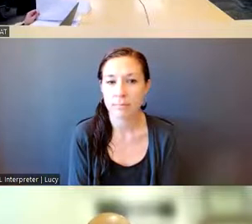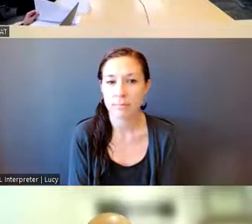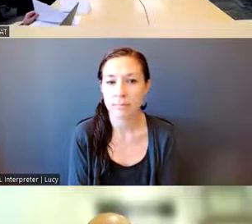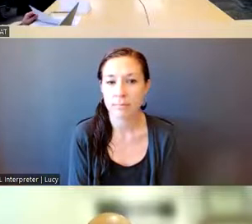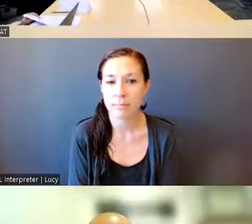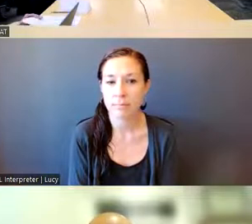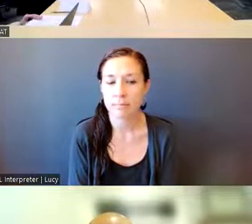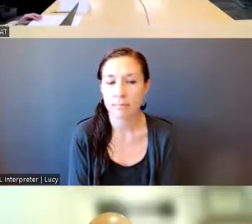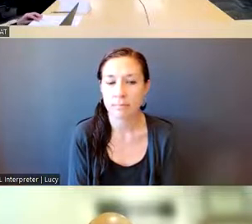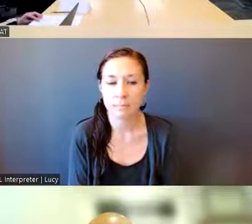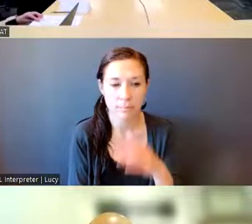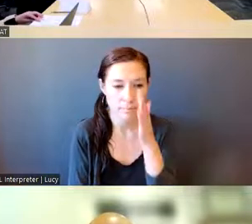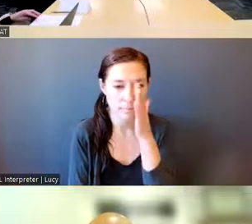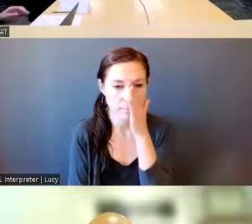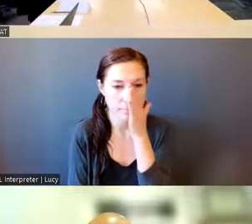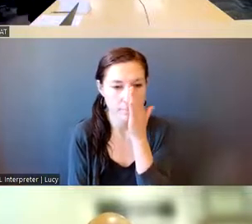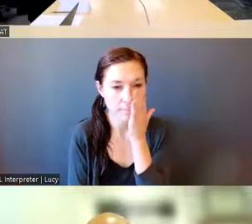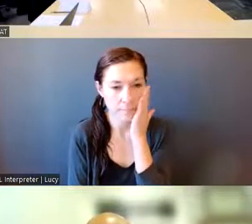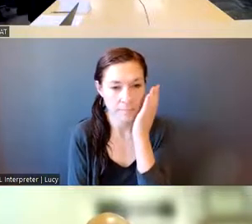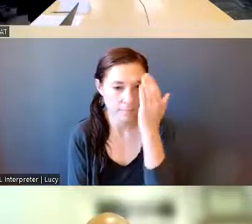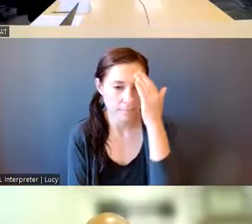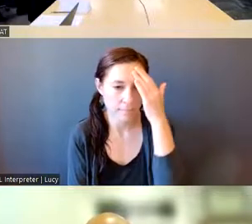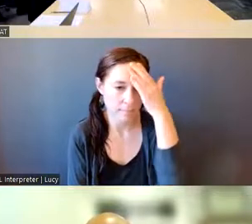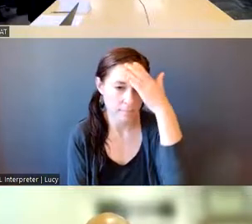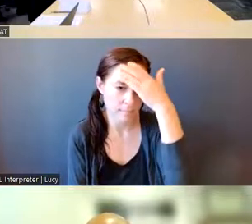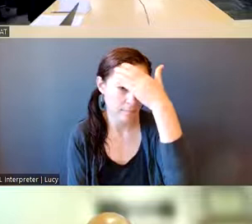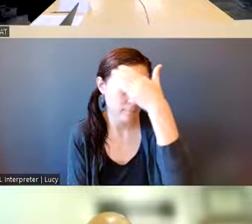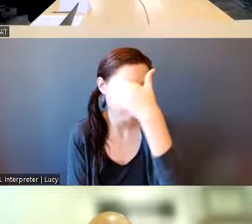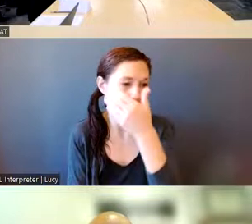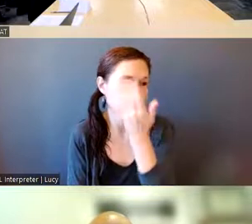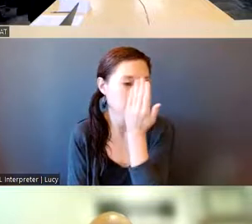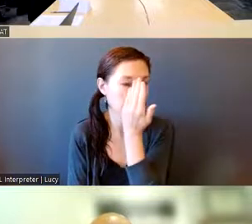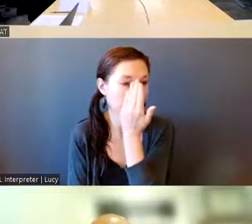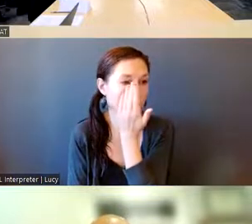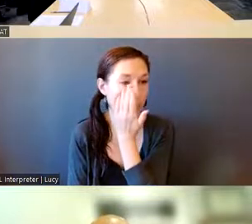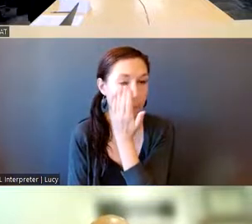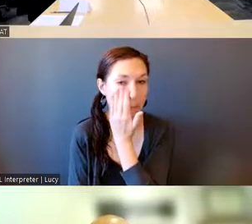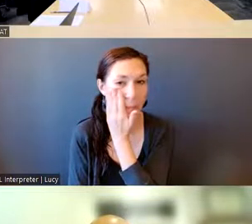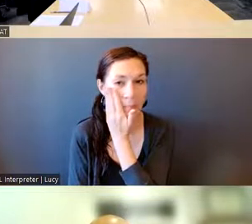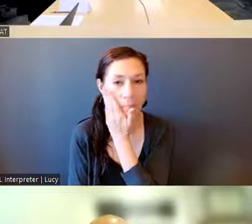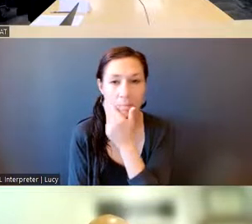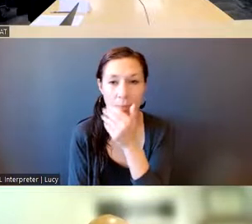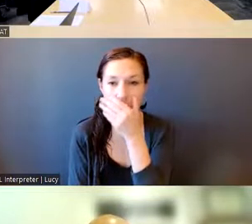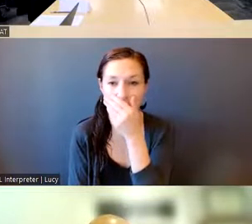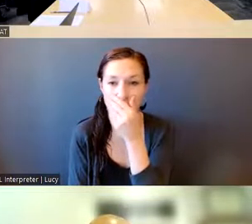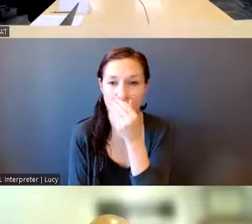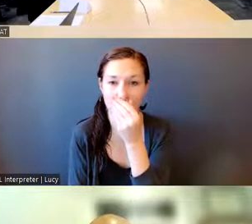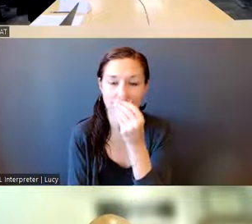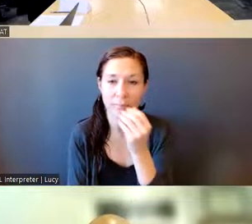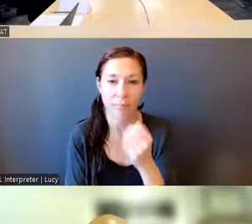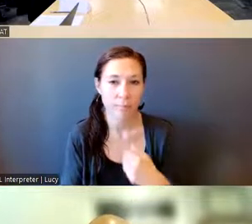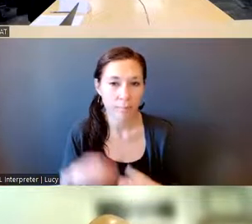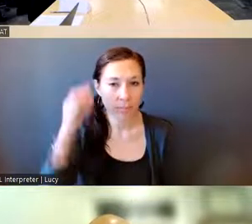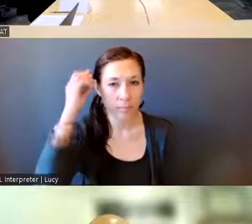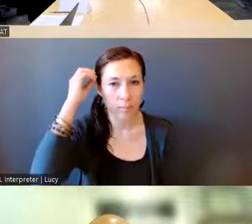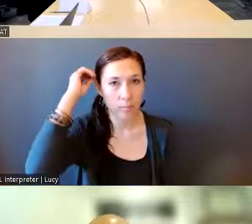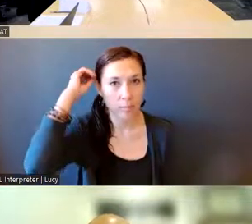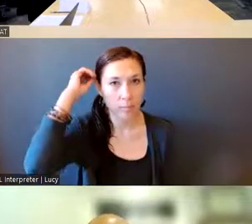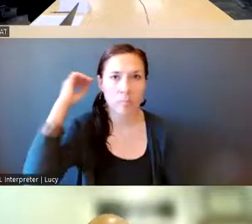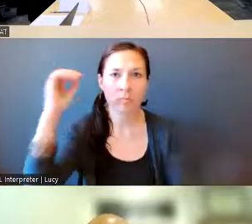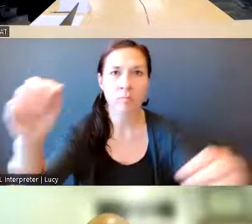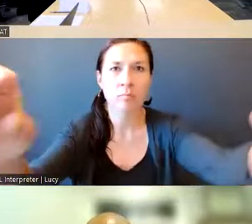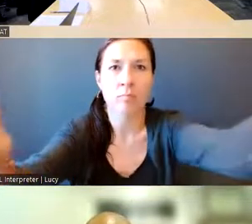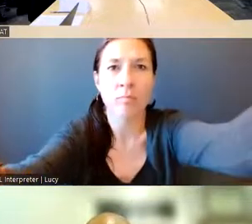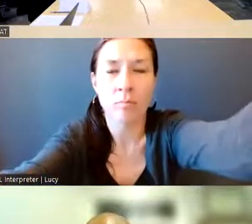Si usted usa el teléfono o el teléfono o teléfono, por favor, a seleccionar teléfono o